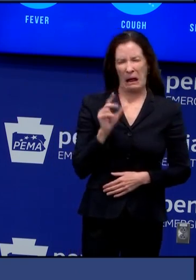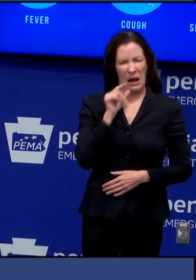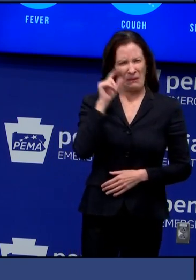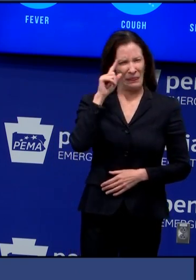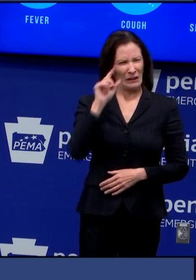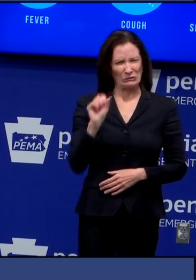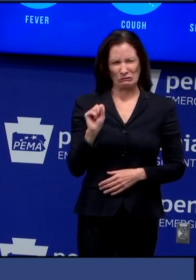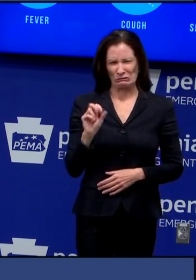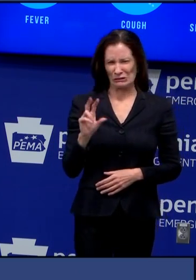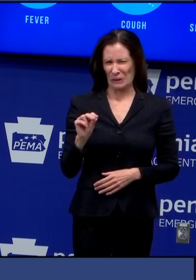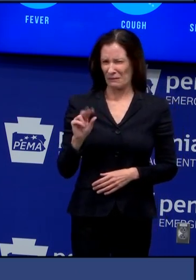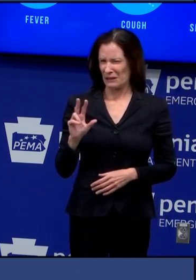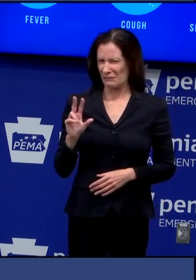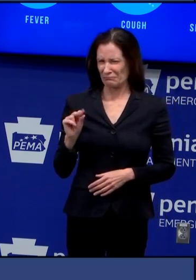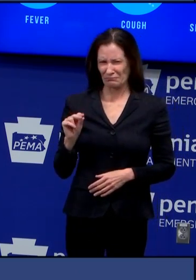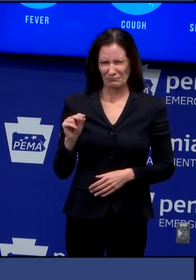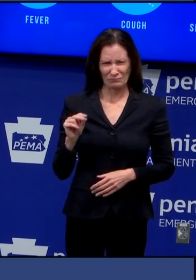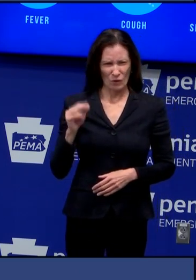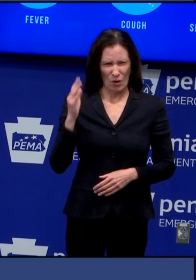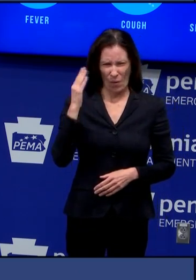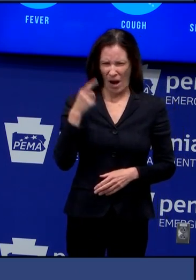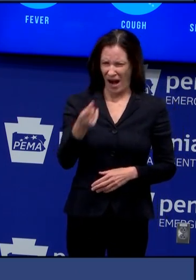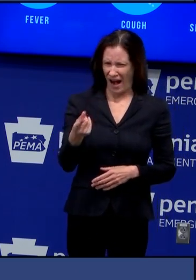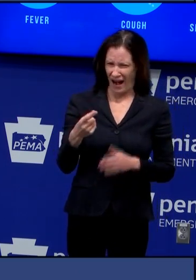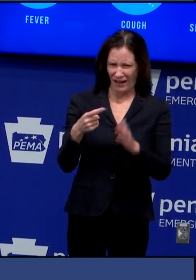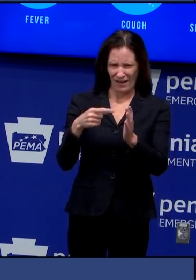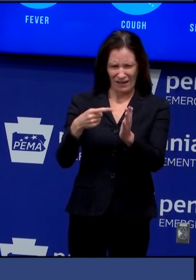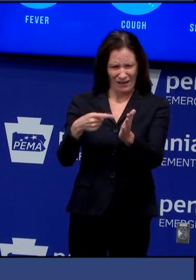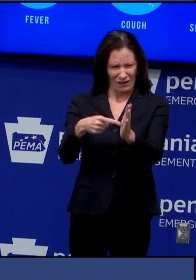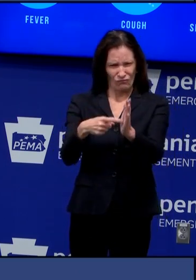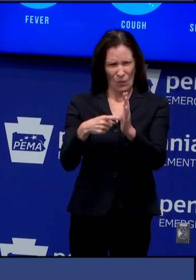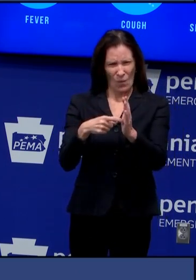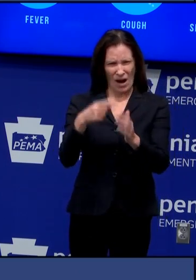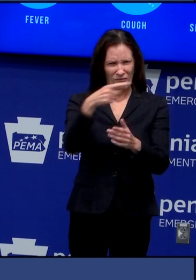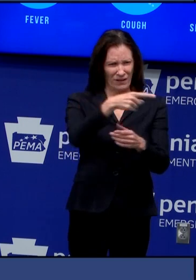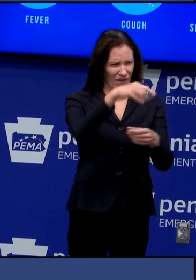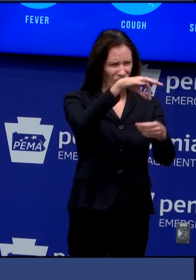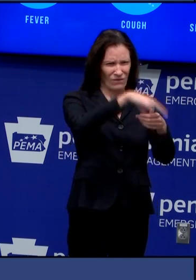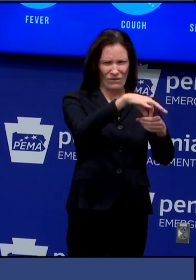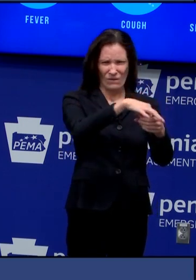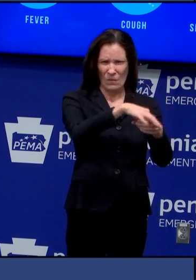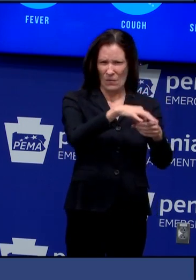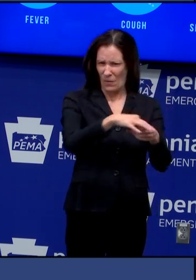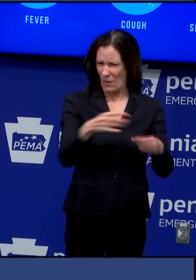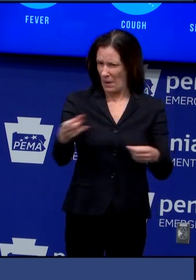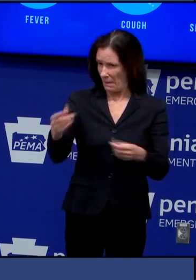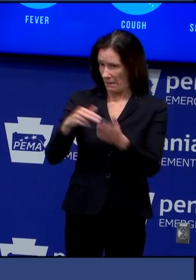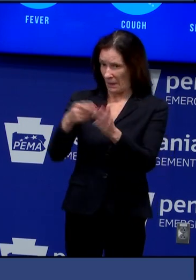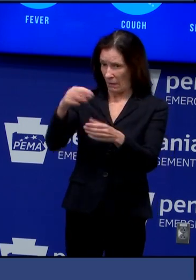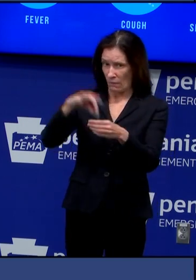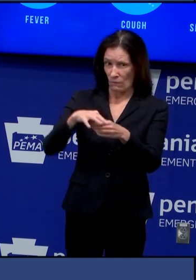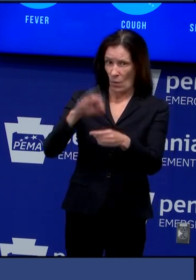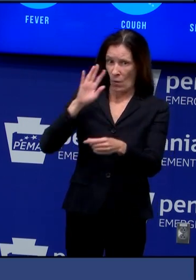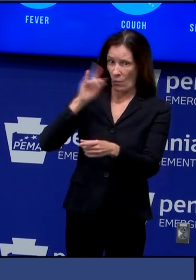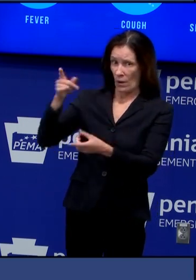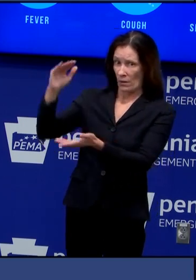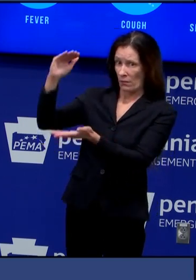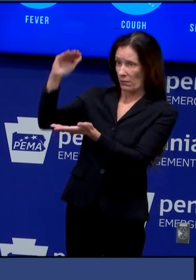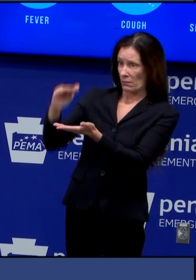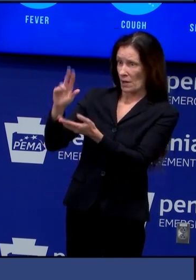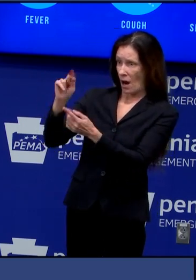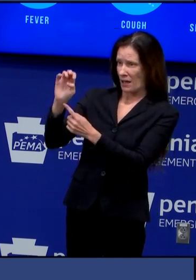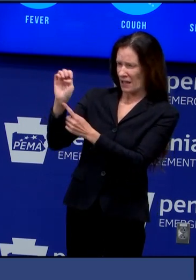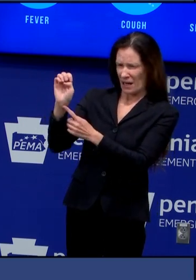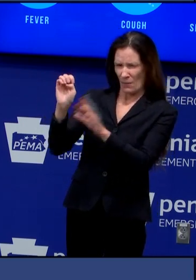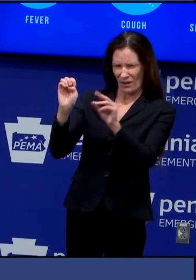income would would jeopardize that but i'm happy to check with the department of labor and industry and get you that an answer for sure